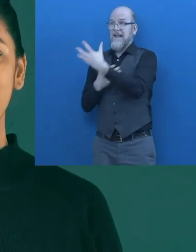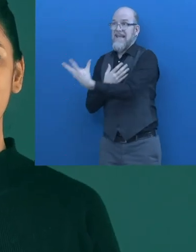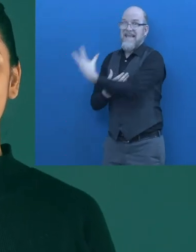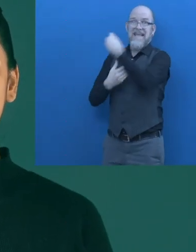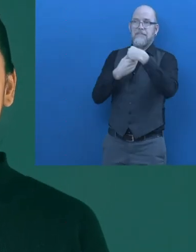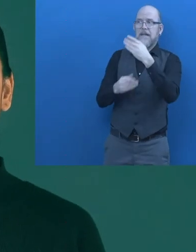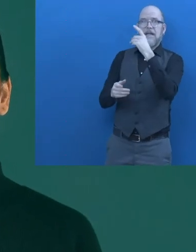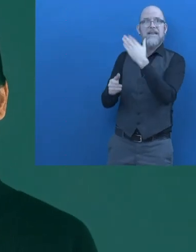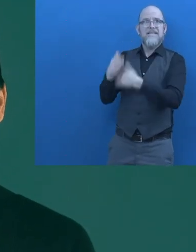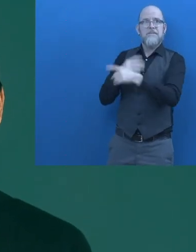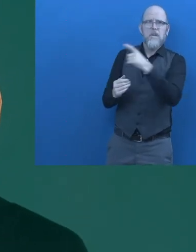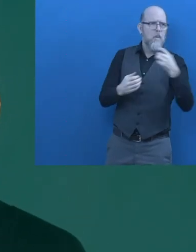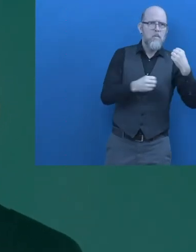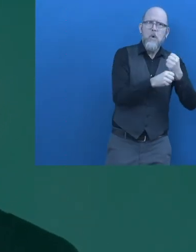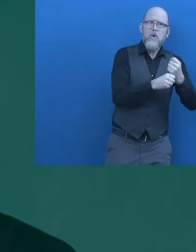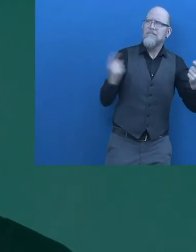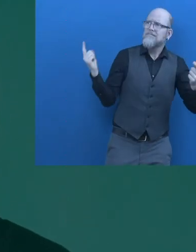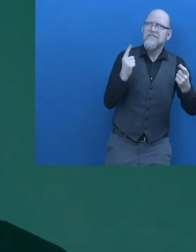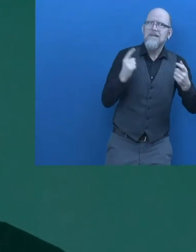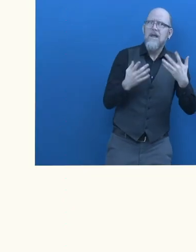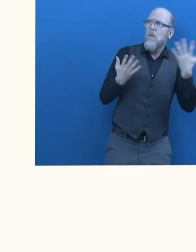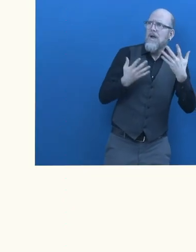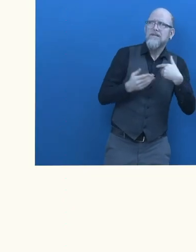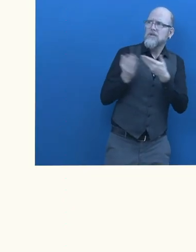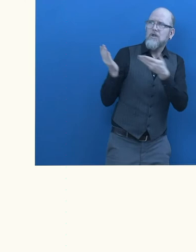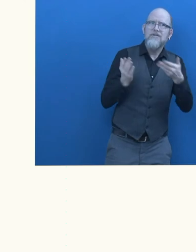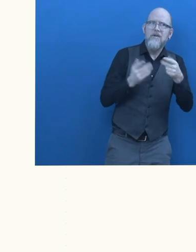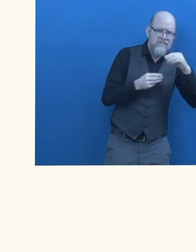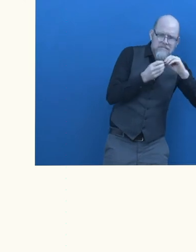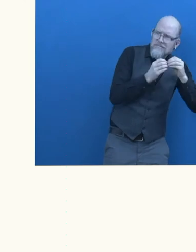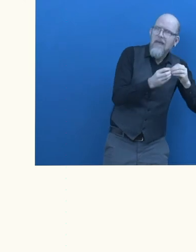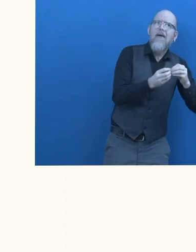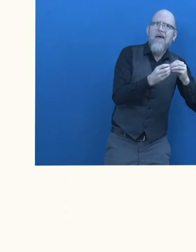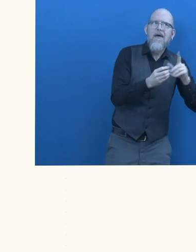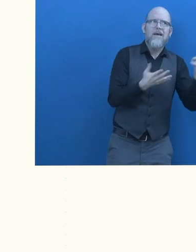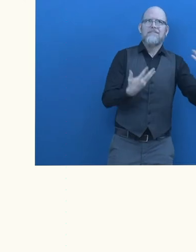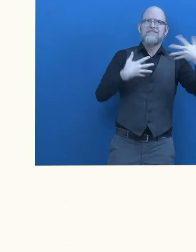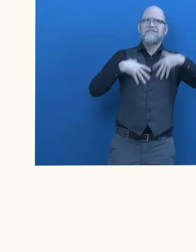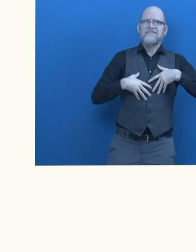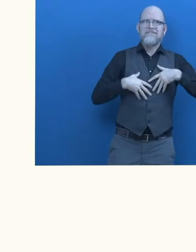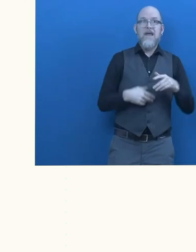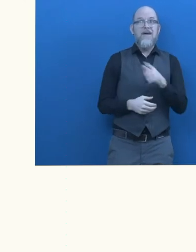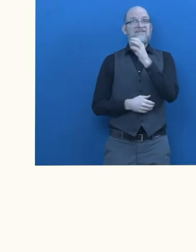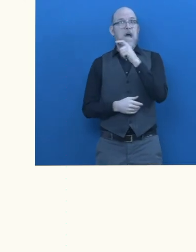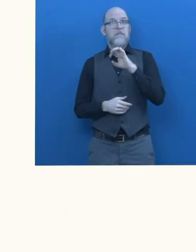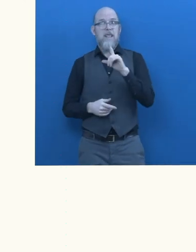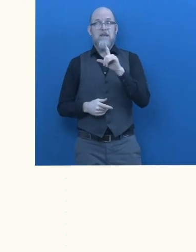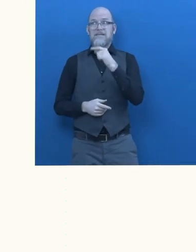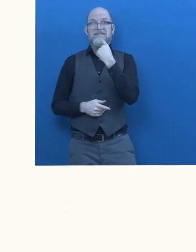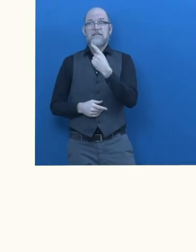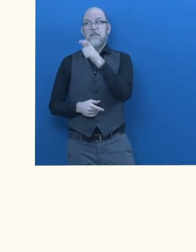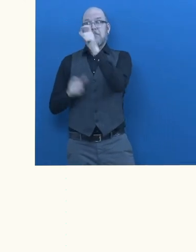process of creating products and services. Fable believes that people with disabilities should be able to fully